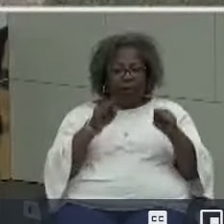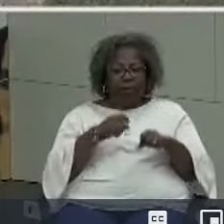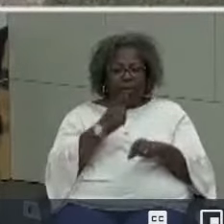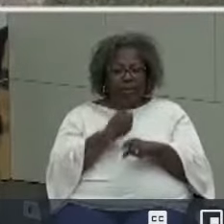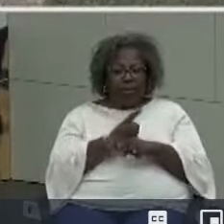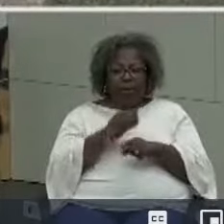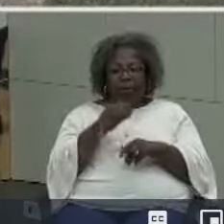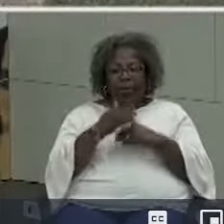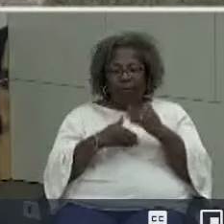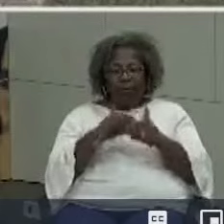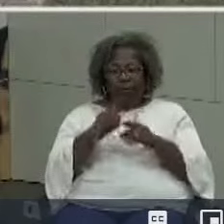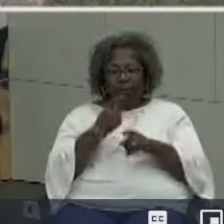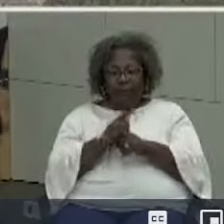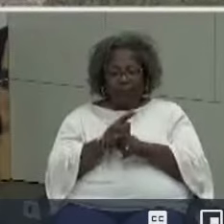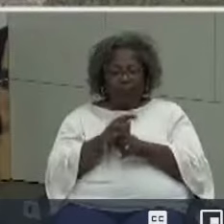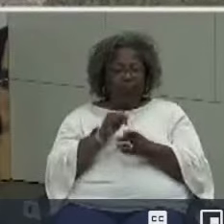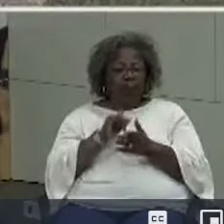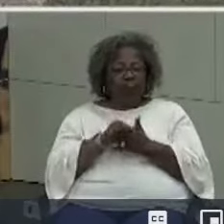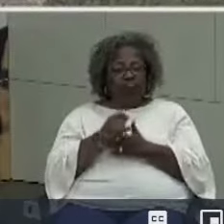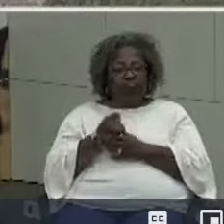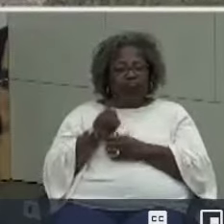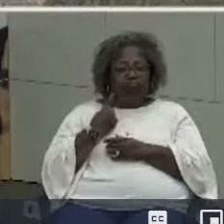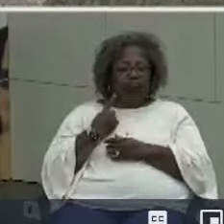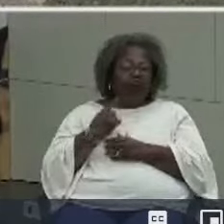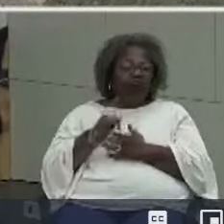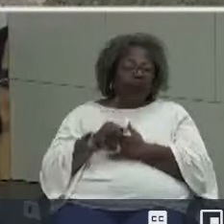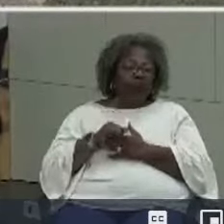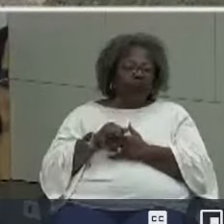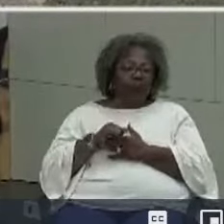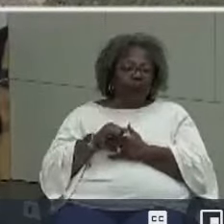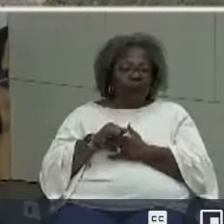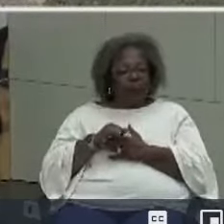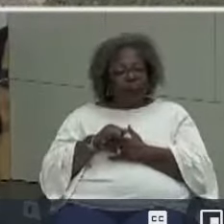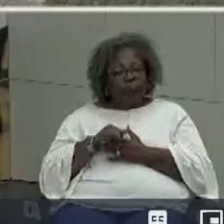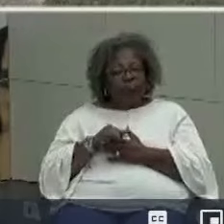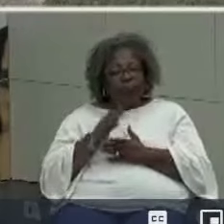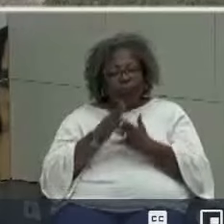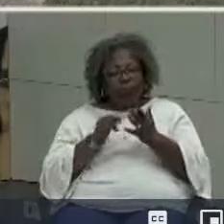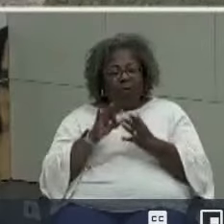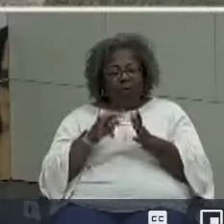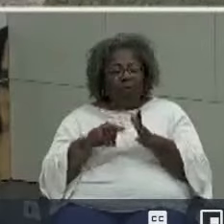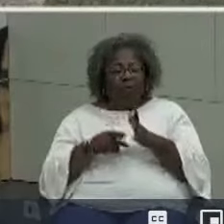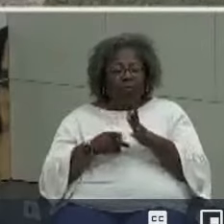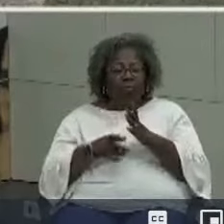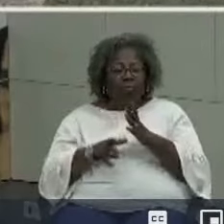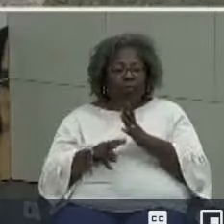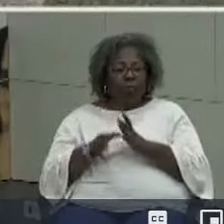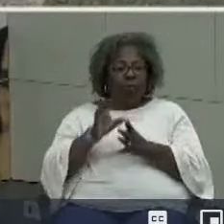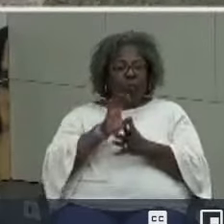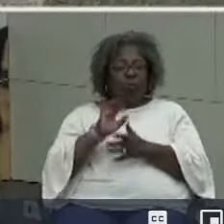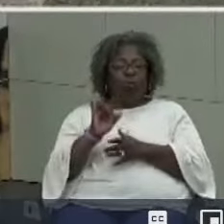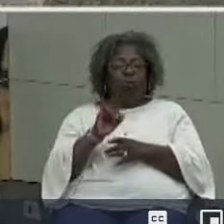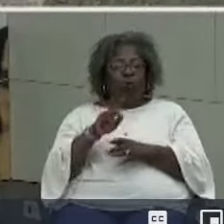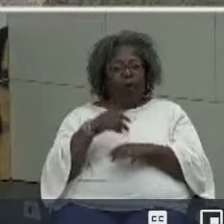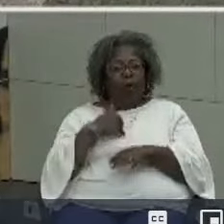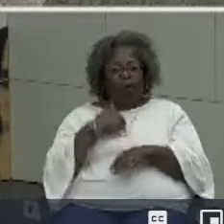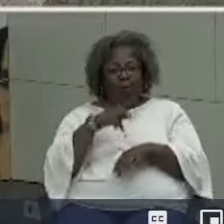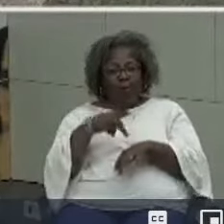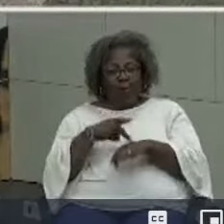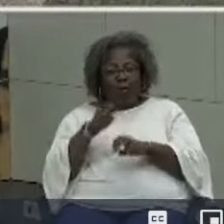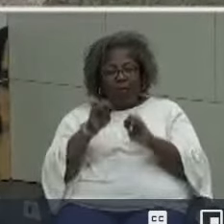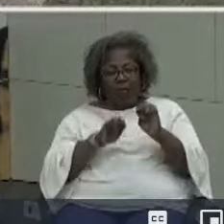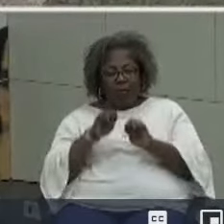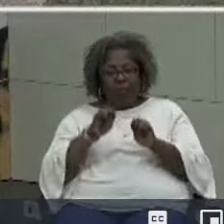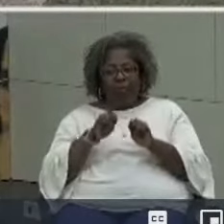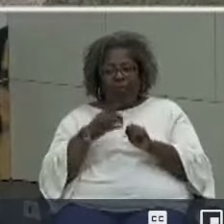processes right which is understandable because that's part of the exit criteria too we had this principles evaluation